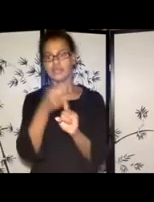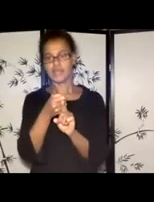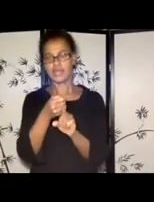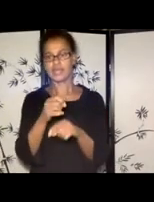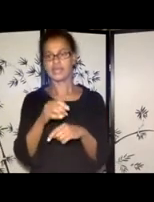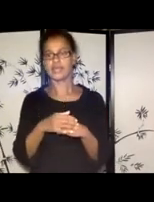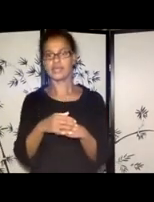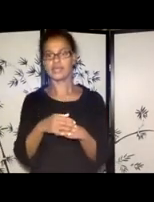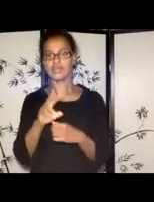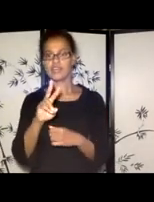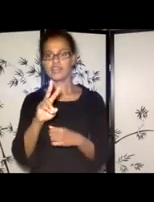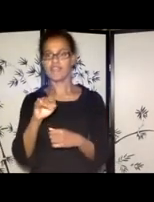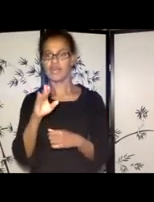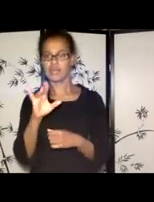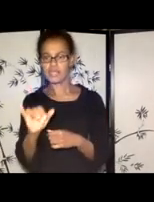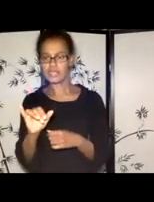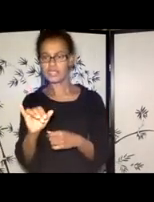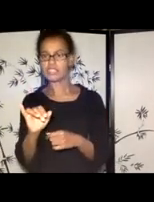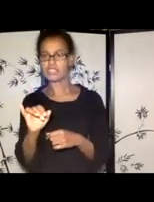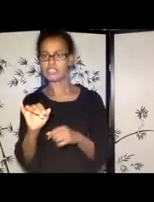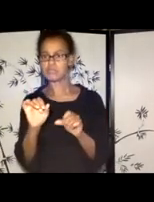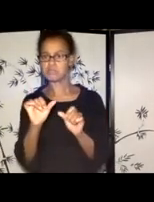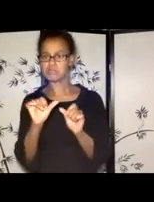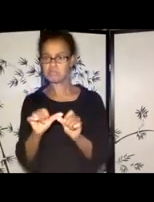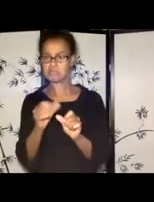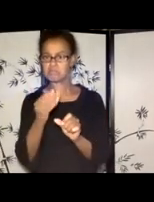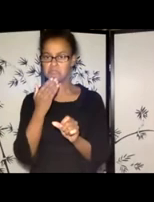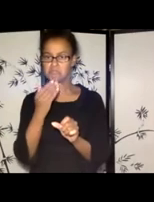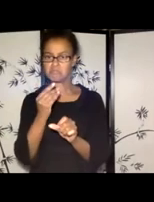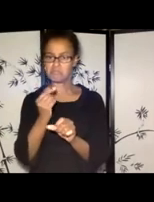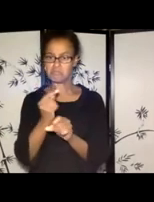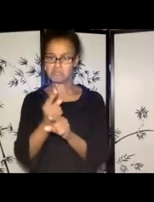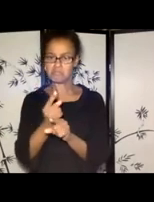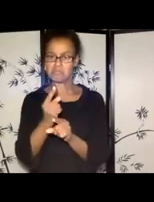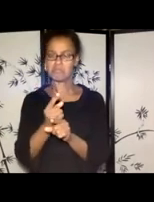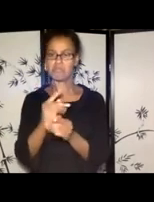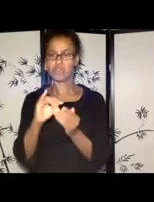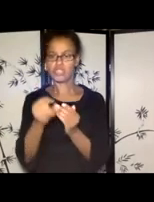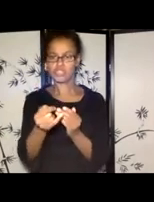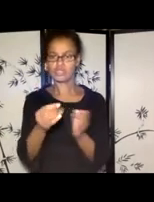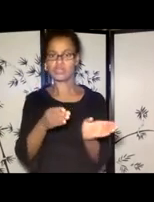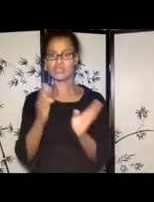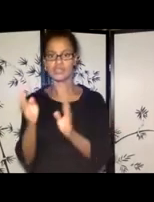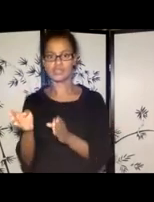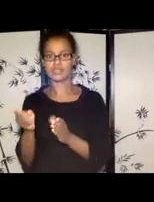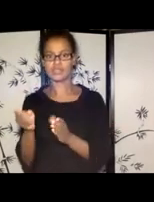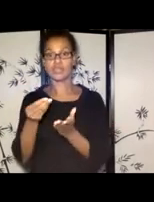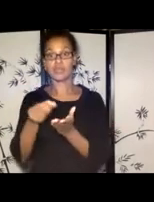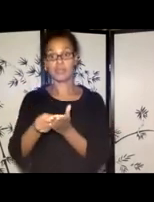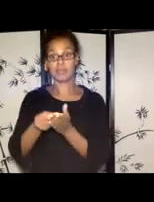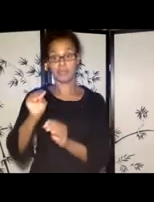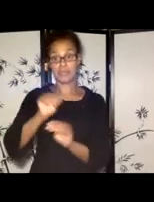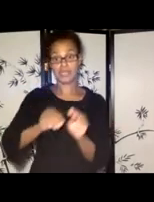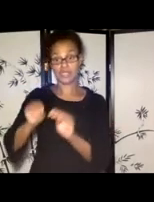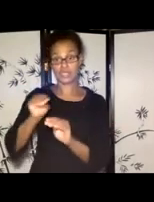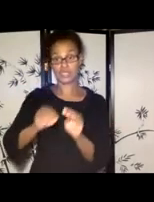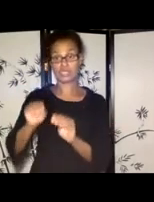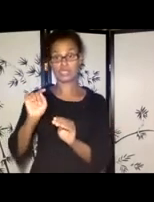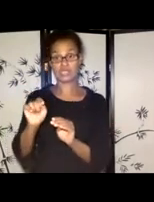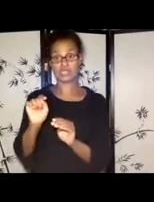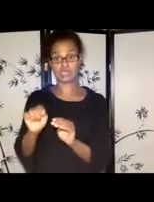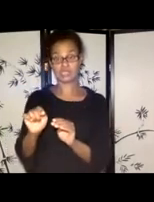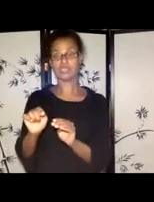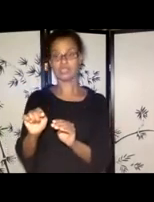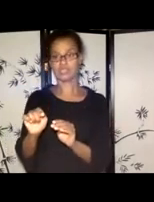budget, which I'll get into later, and the budget, and budget notes. So